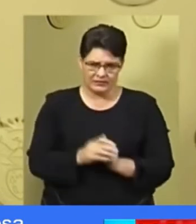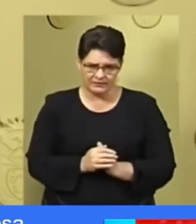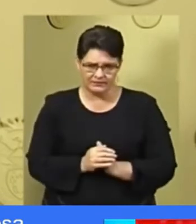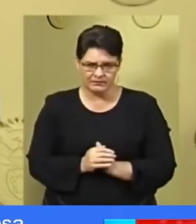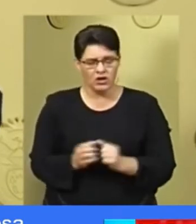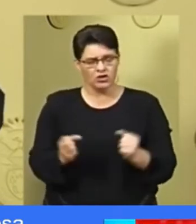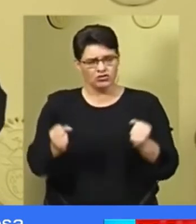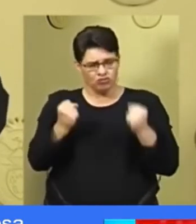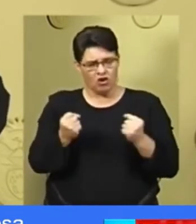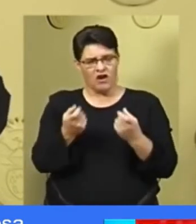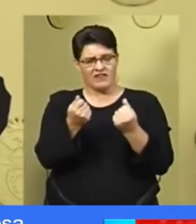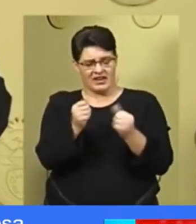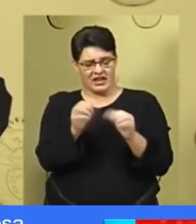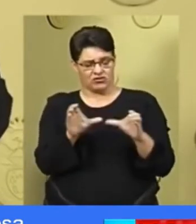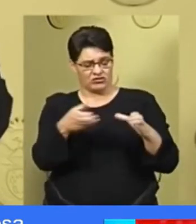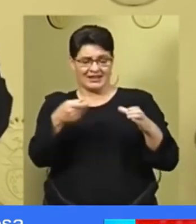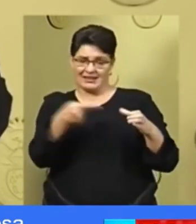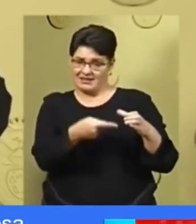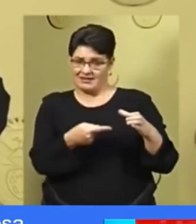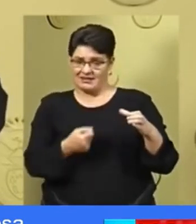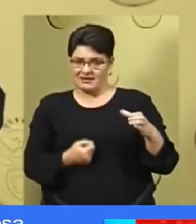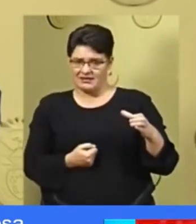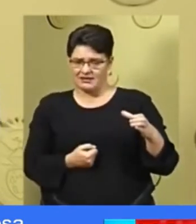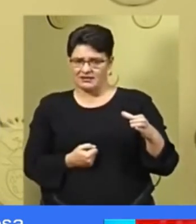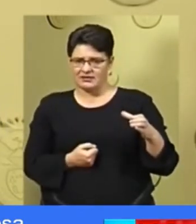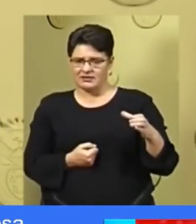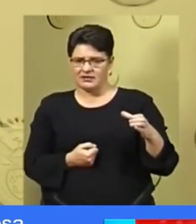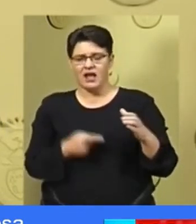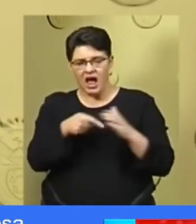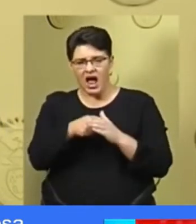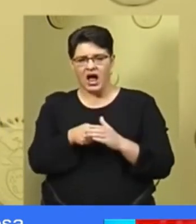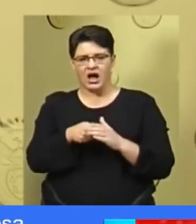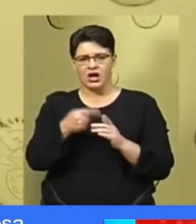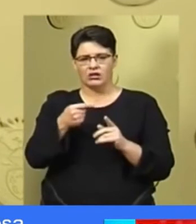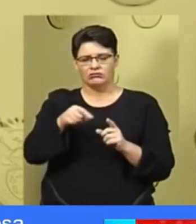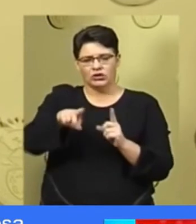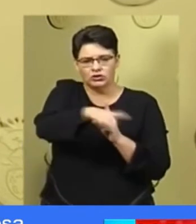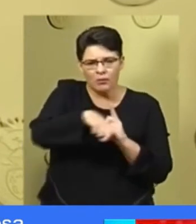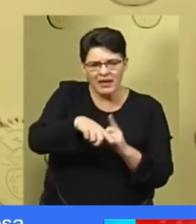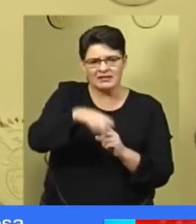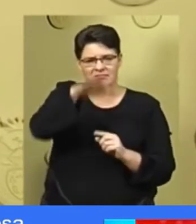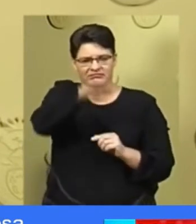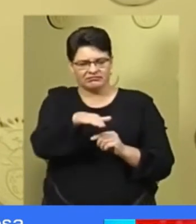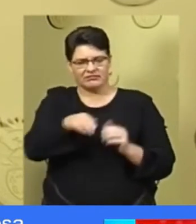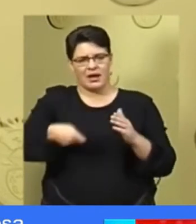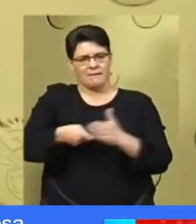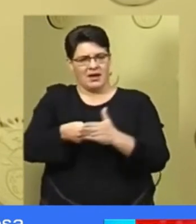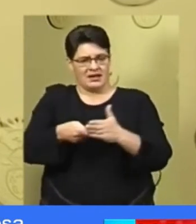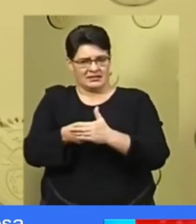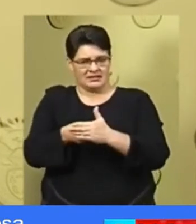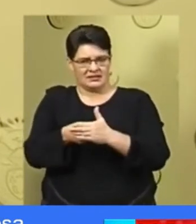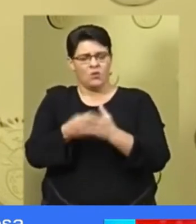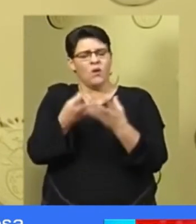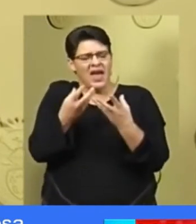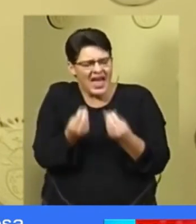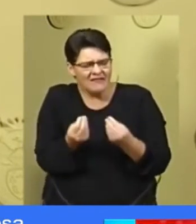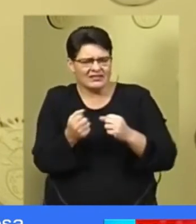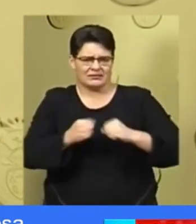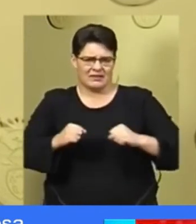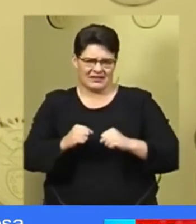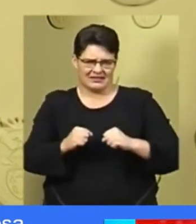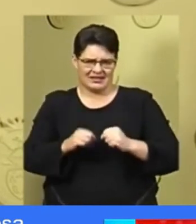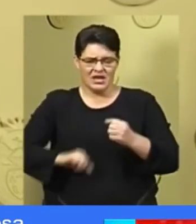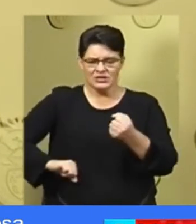a strong financial sector and deep and liquid domestic capital markets, we have the space to